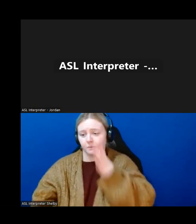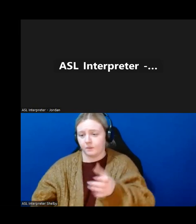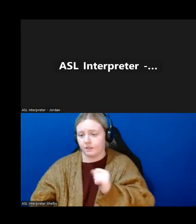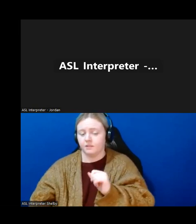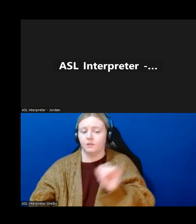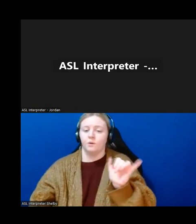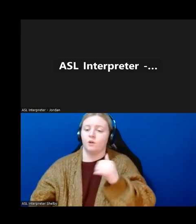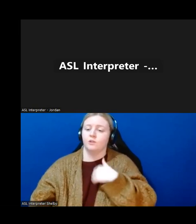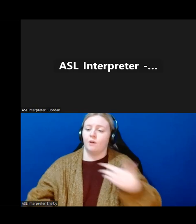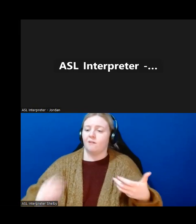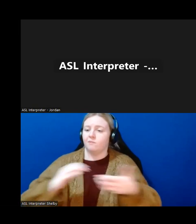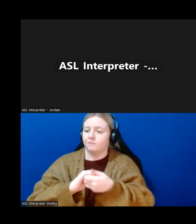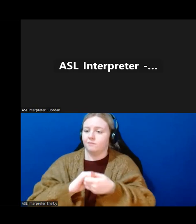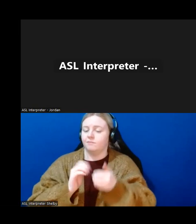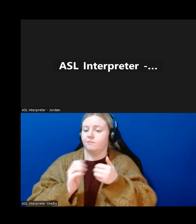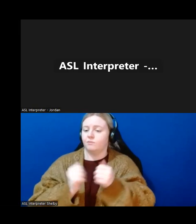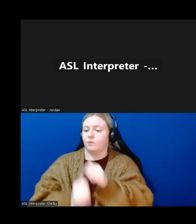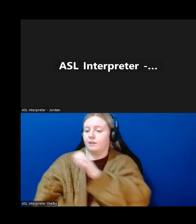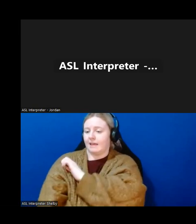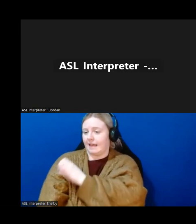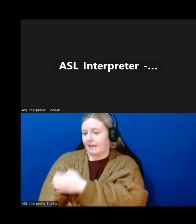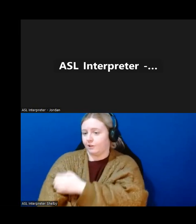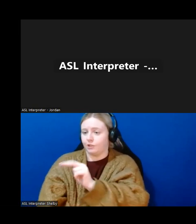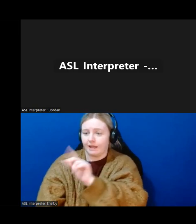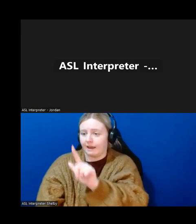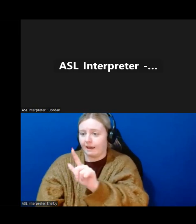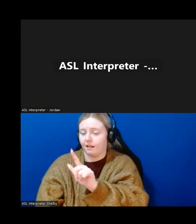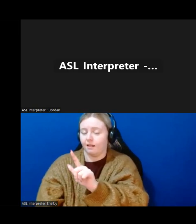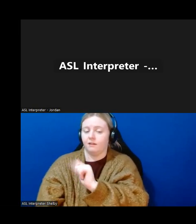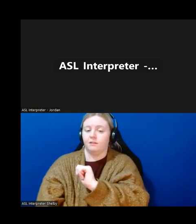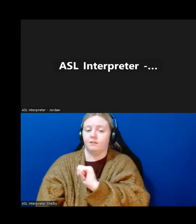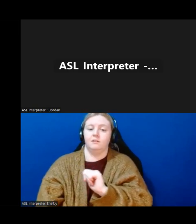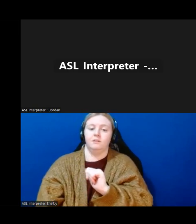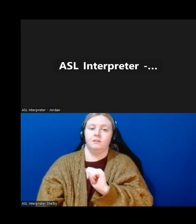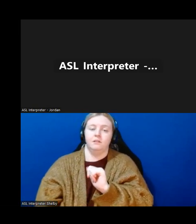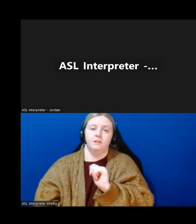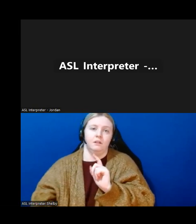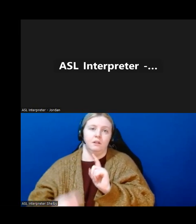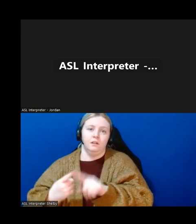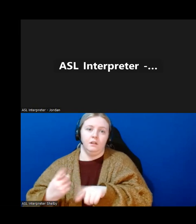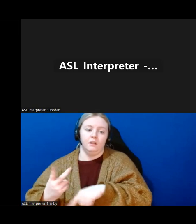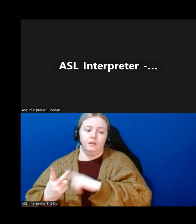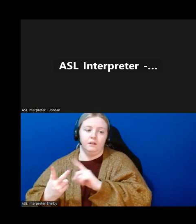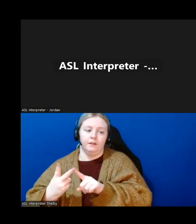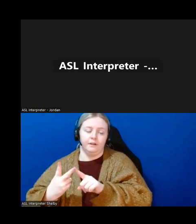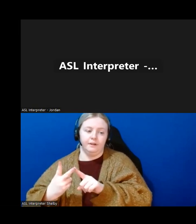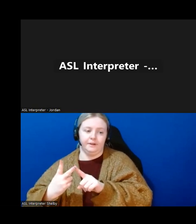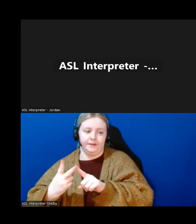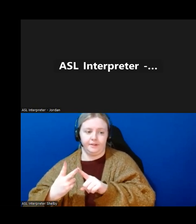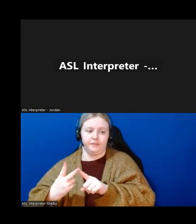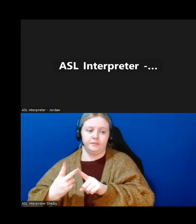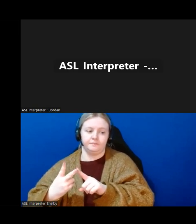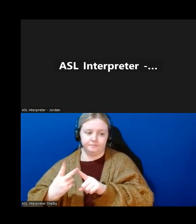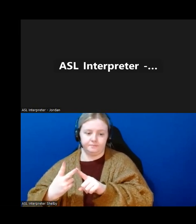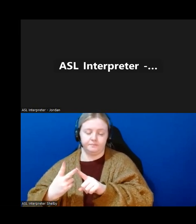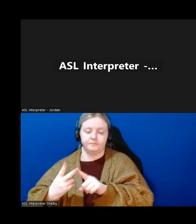partnerships through Energy NL with Inclusion NL. Um, we are, you know, with the, the